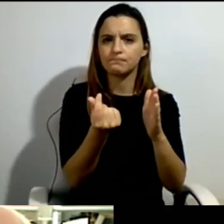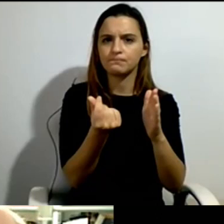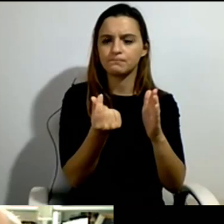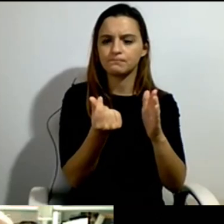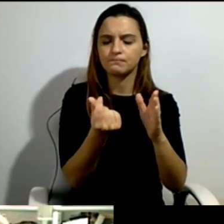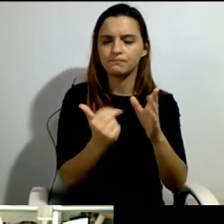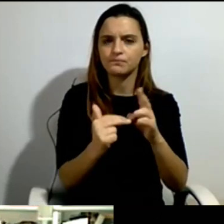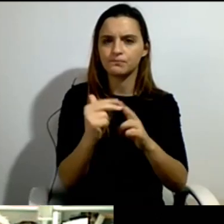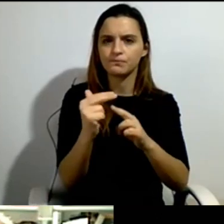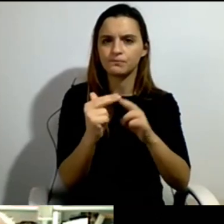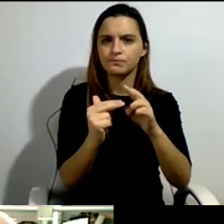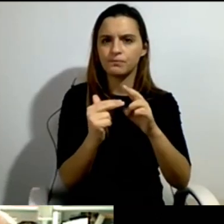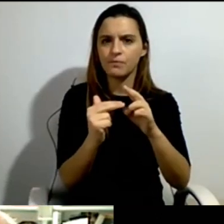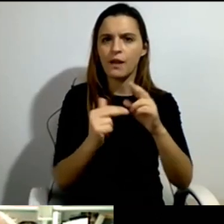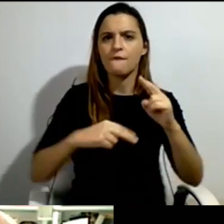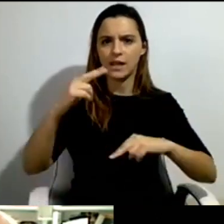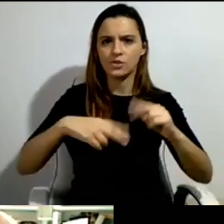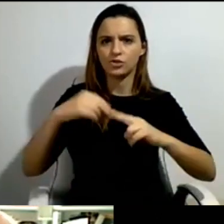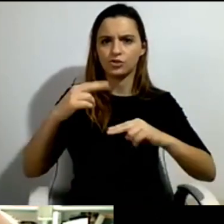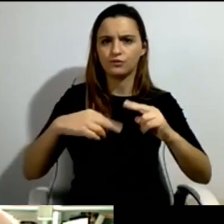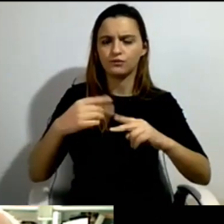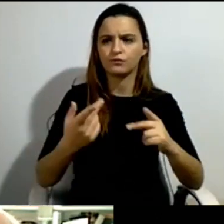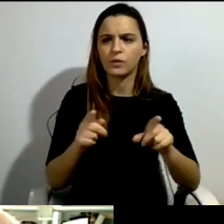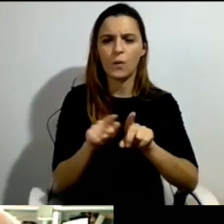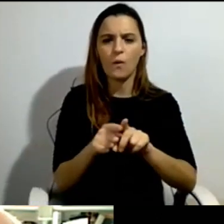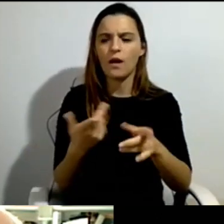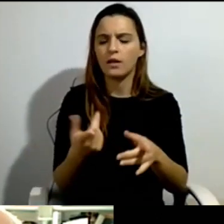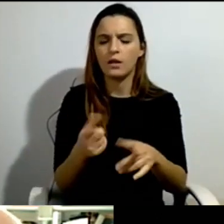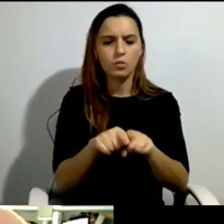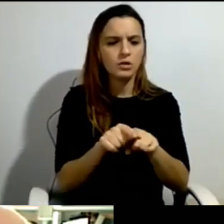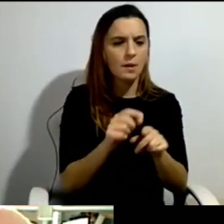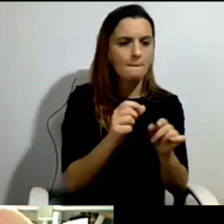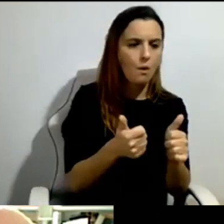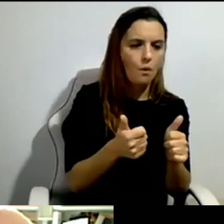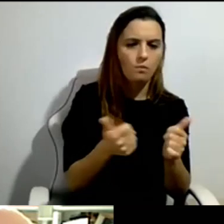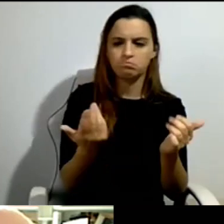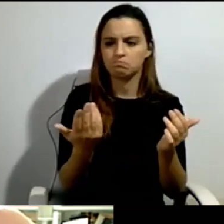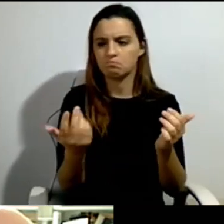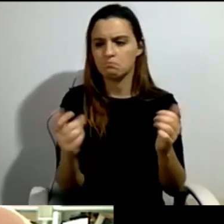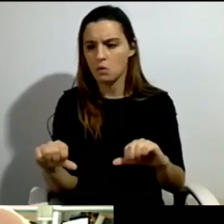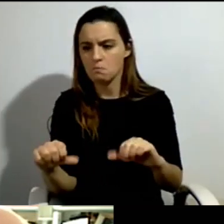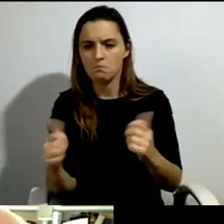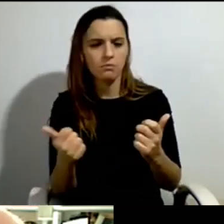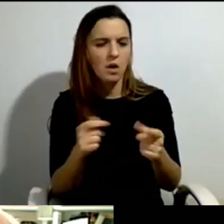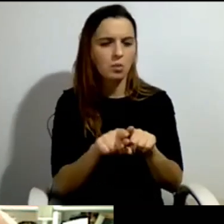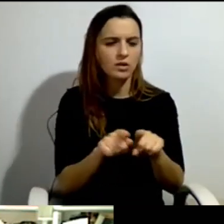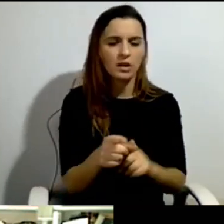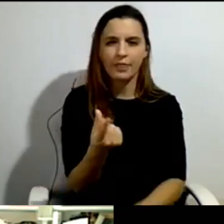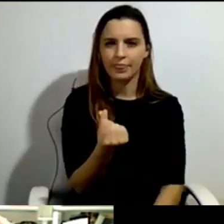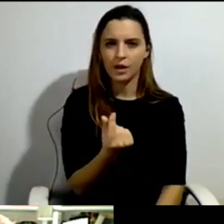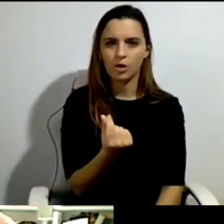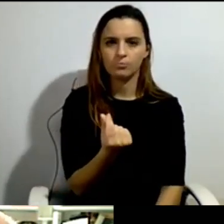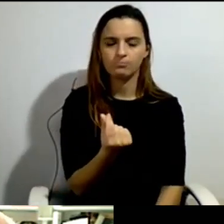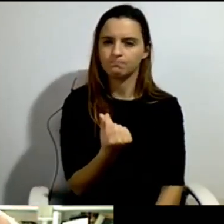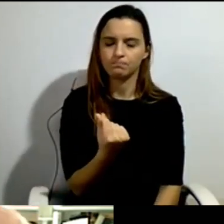politics is not about good and bad, politics is about money. At least in Switzerland, it's likely. People, at the end,